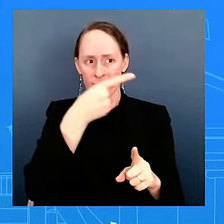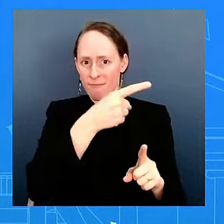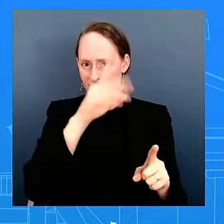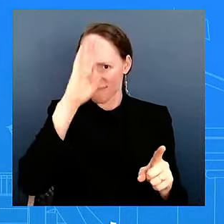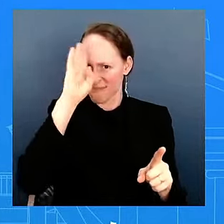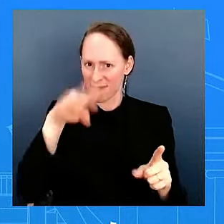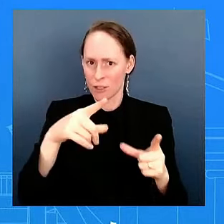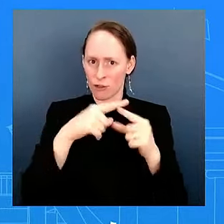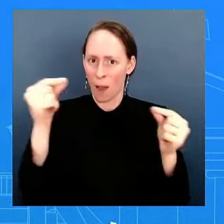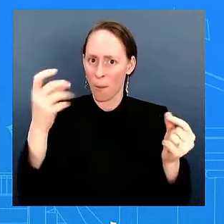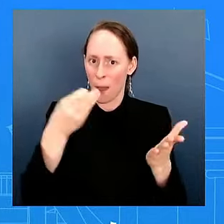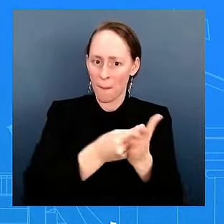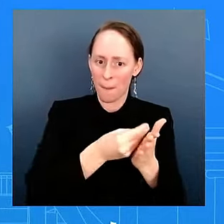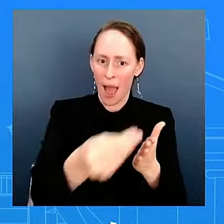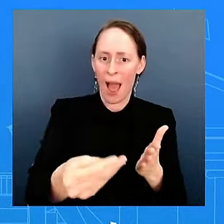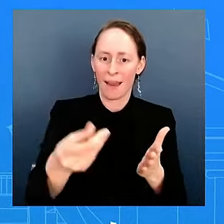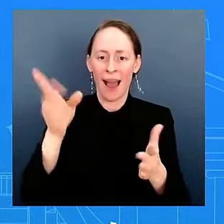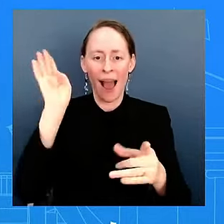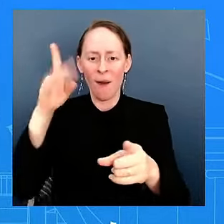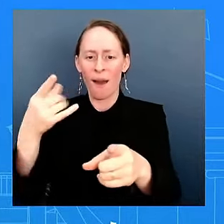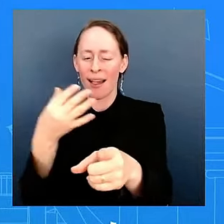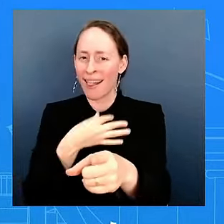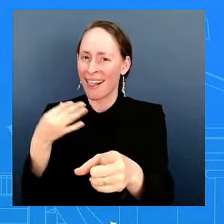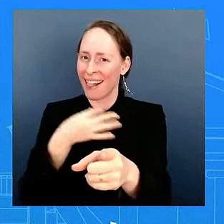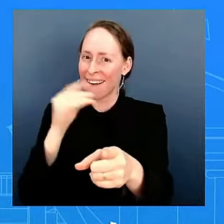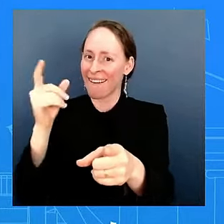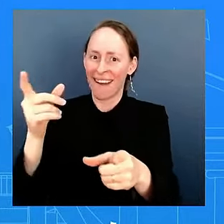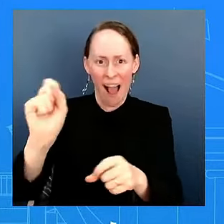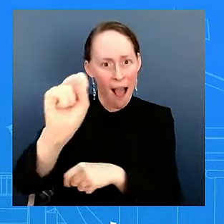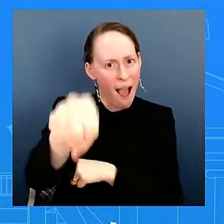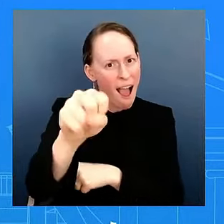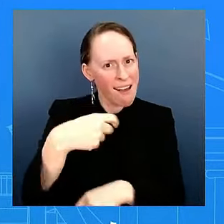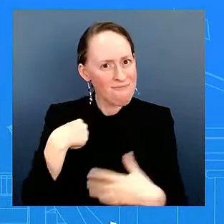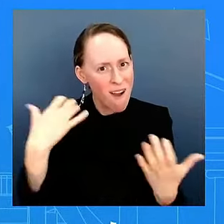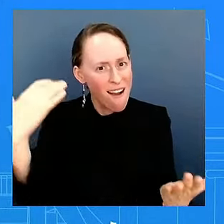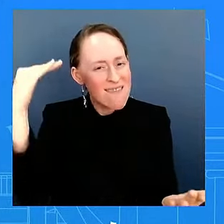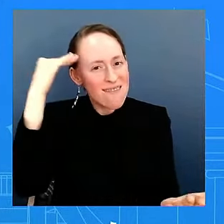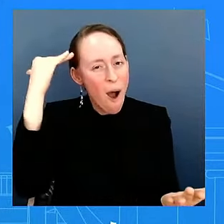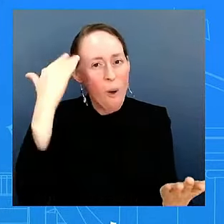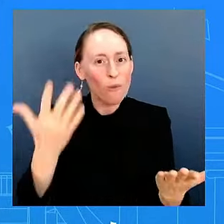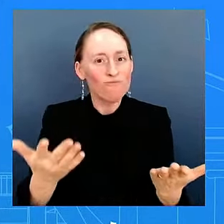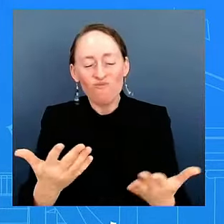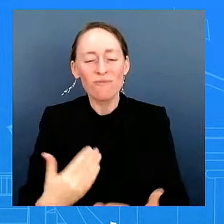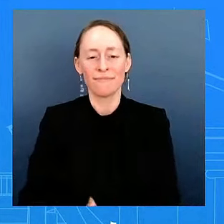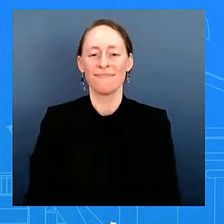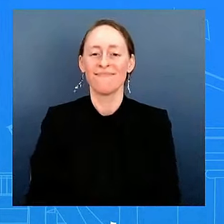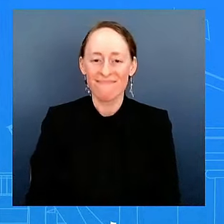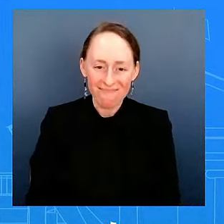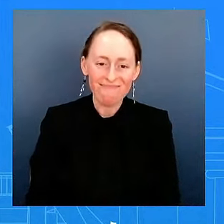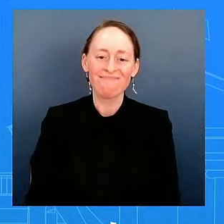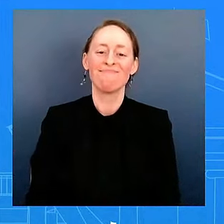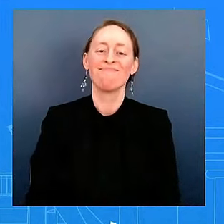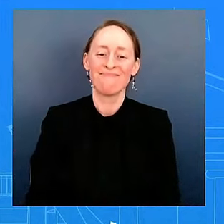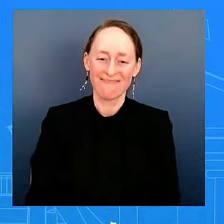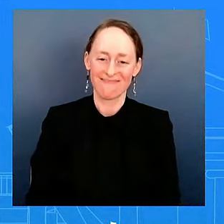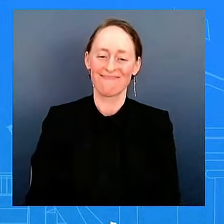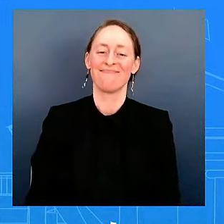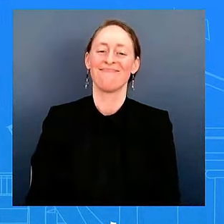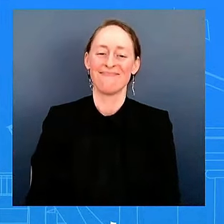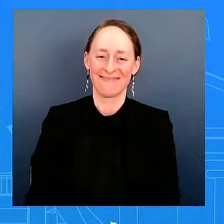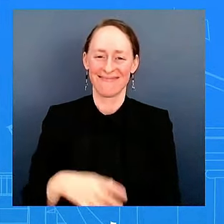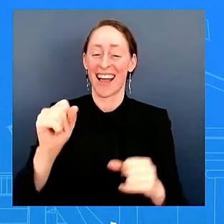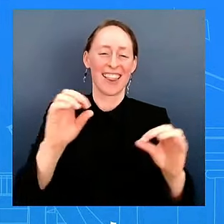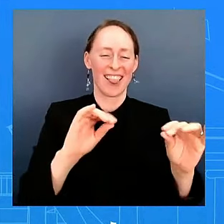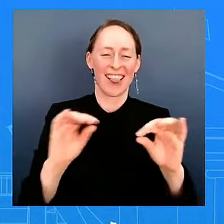Under review. What a while. CIFIUS Review. CIFIUS like that. CIFIUS Review. My favorite acronym. I don't have anything to share. As you know,